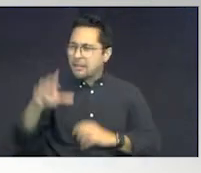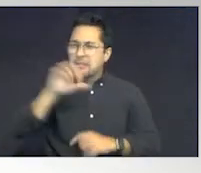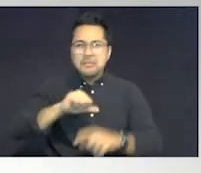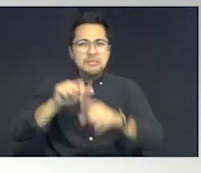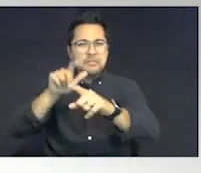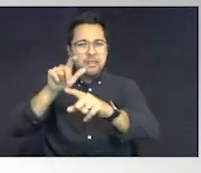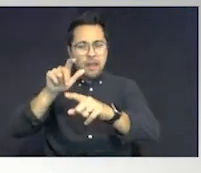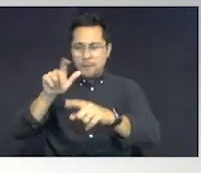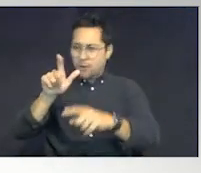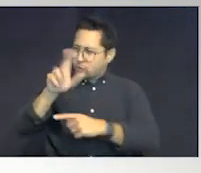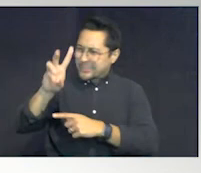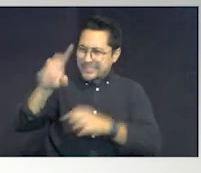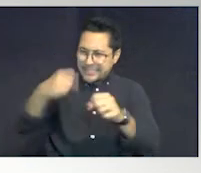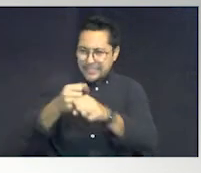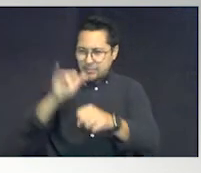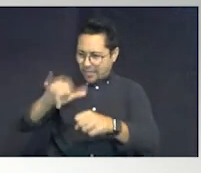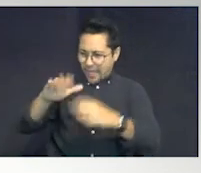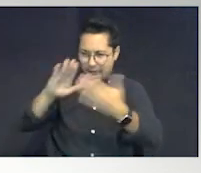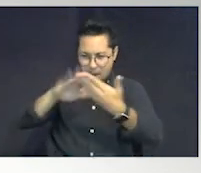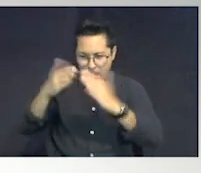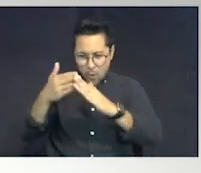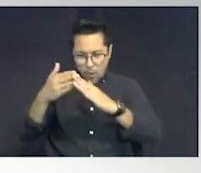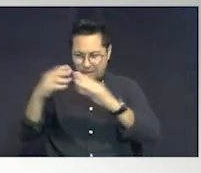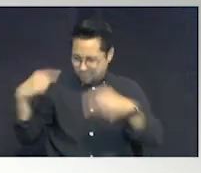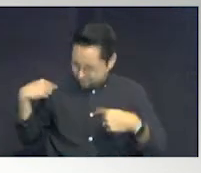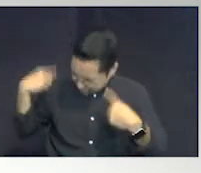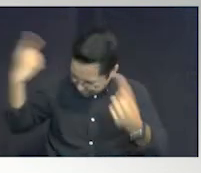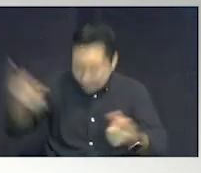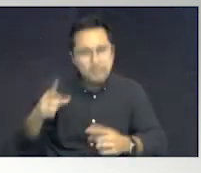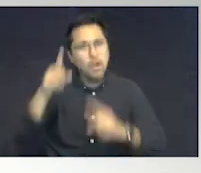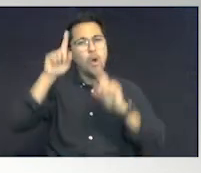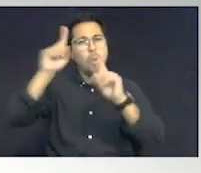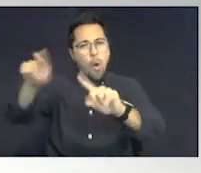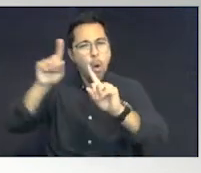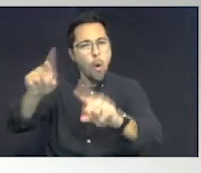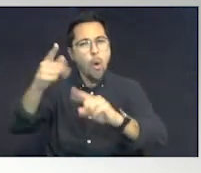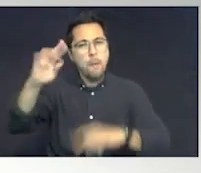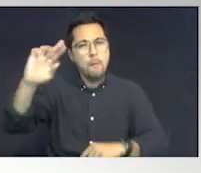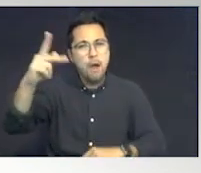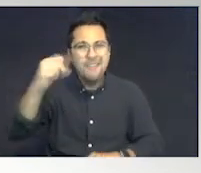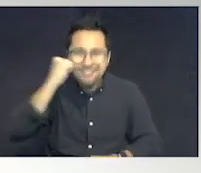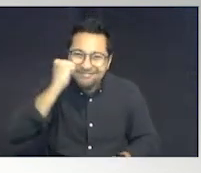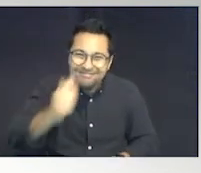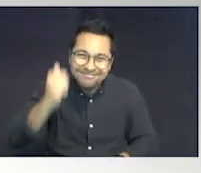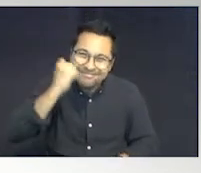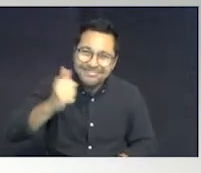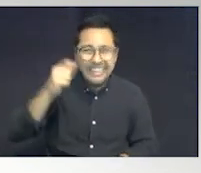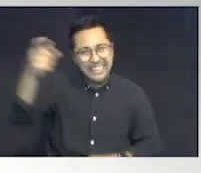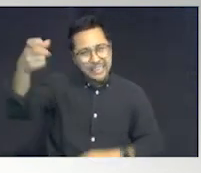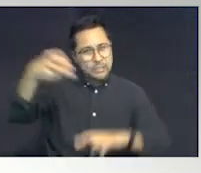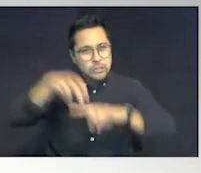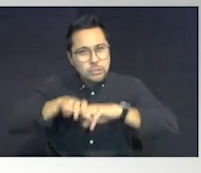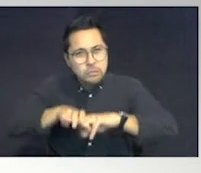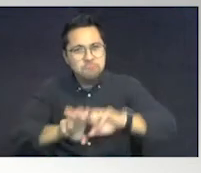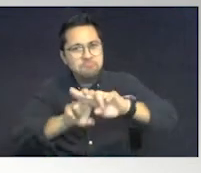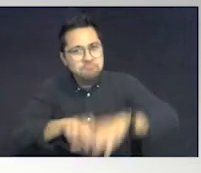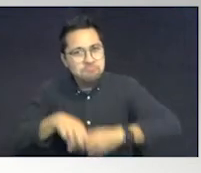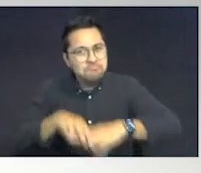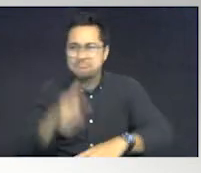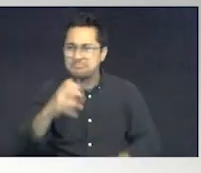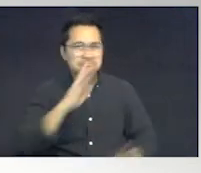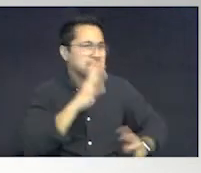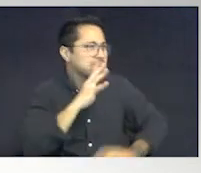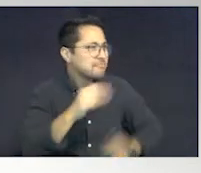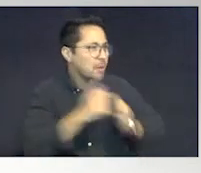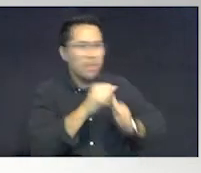years in the same community, goes to the park every day. He was swinging, not talking to anybody